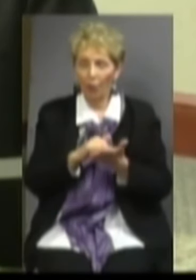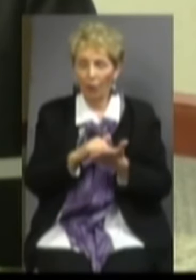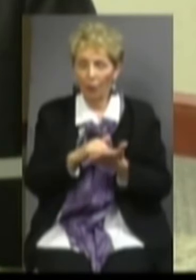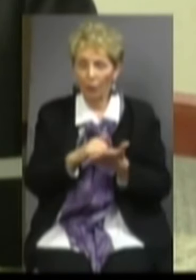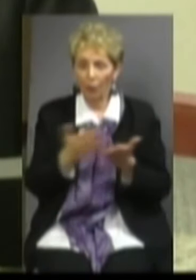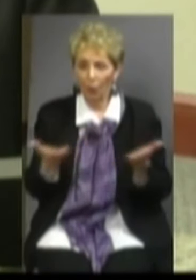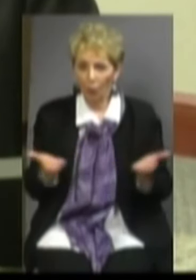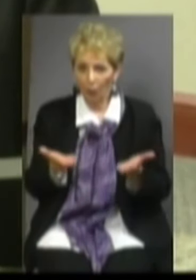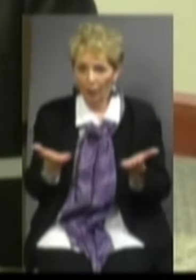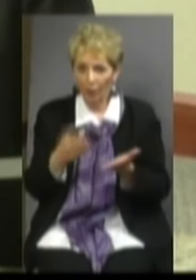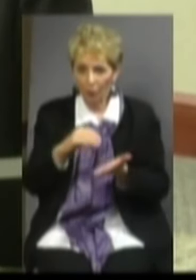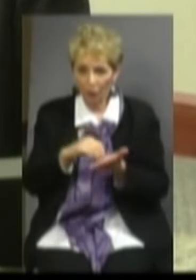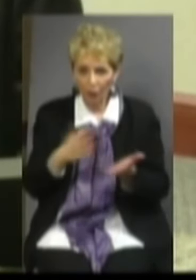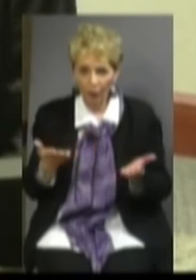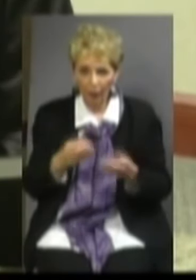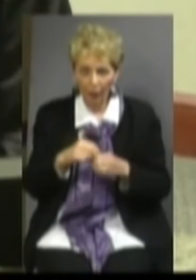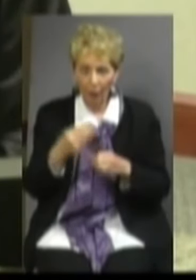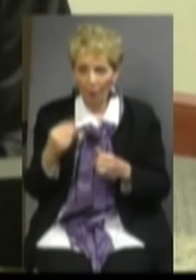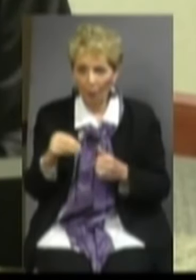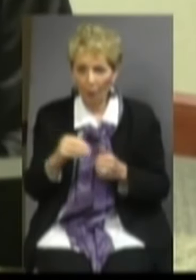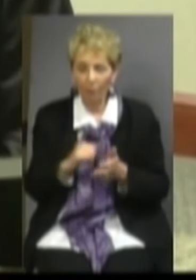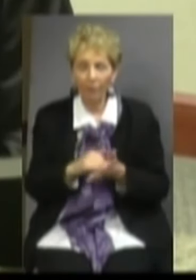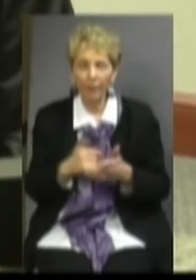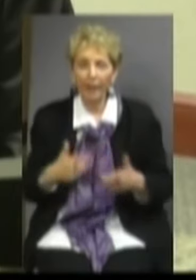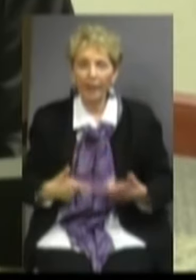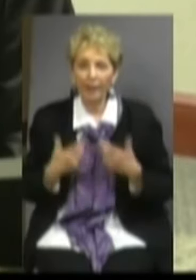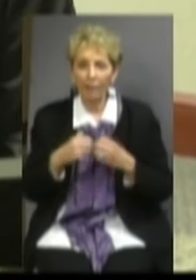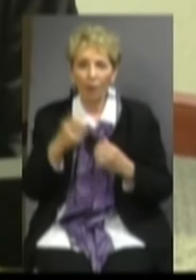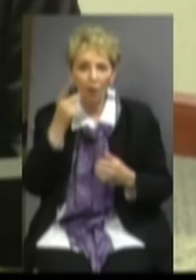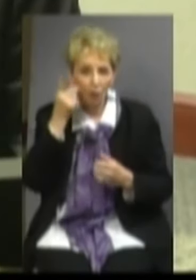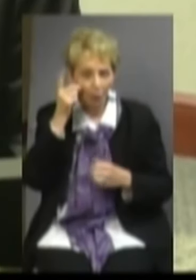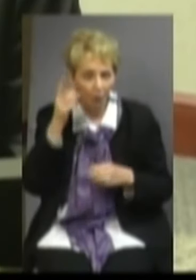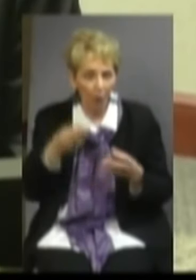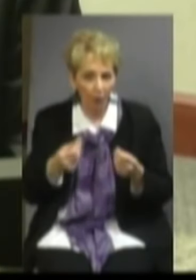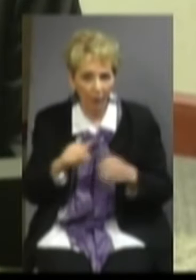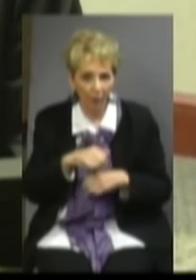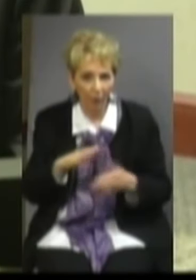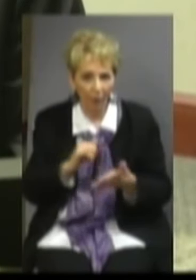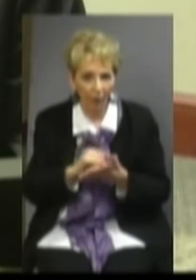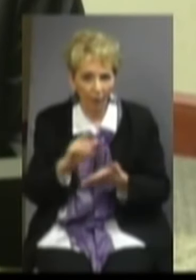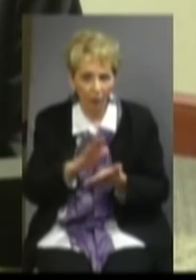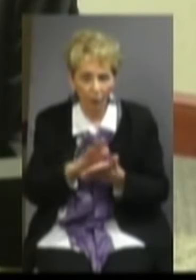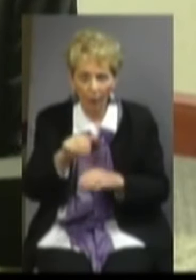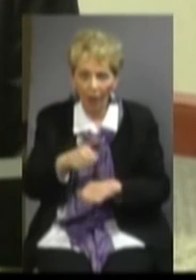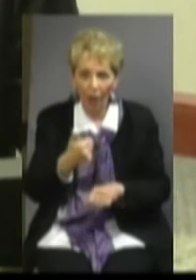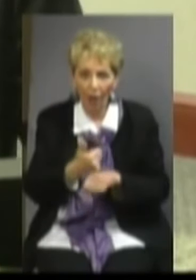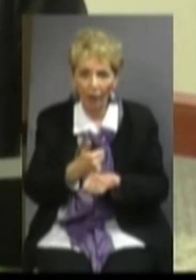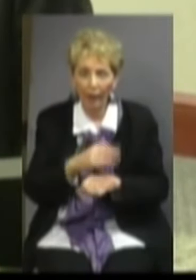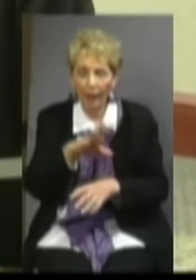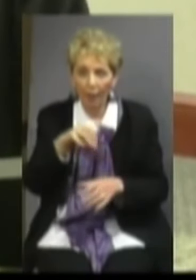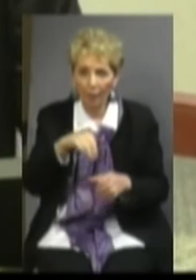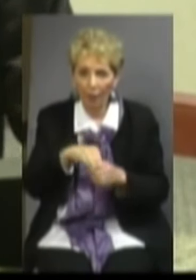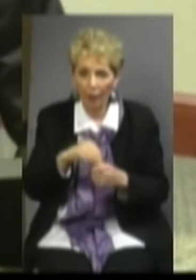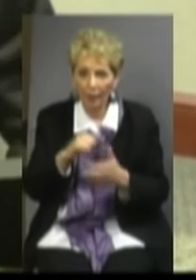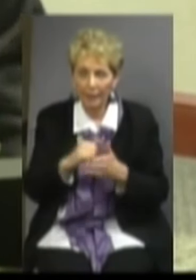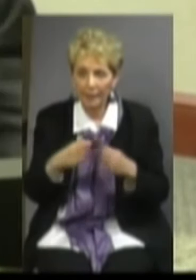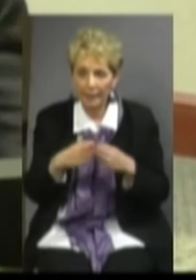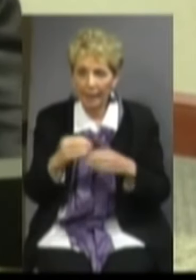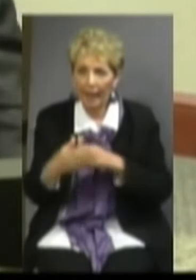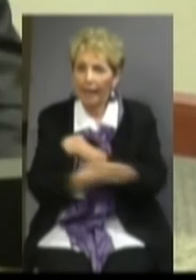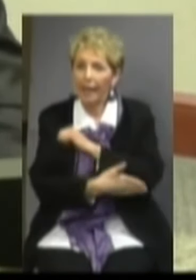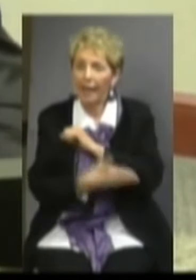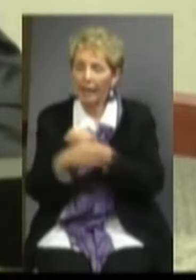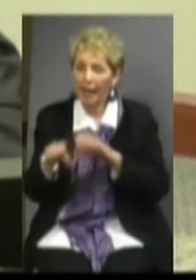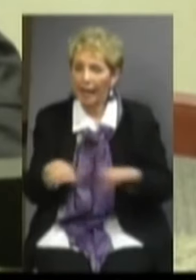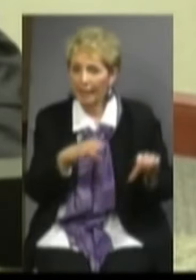students who will live right here in Morganton. They will live in dormitories on the campus where the school is located. They will participate in city and county